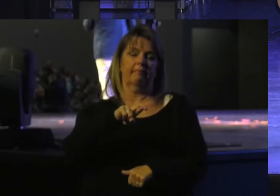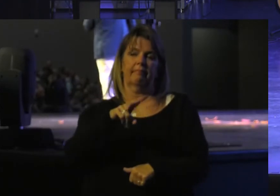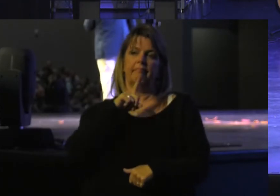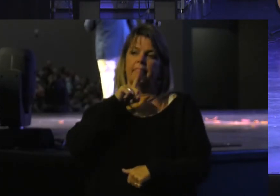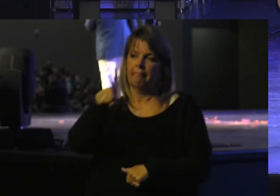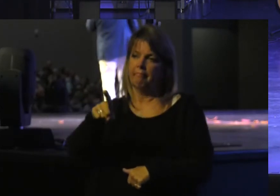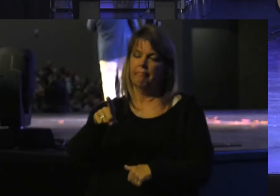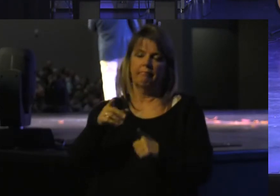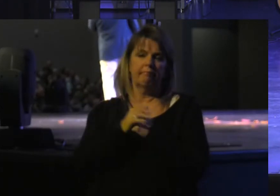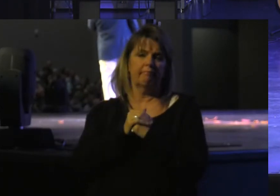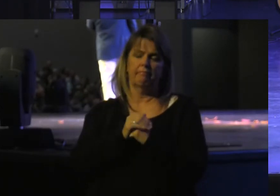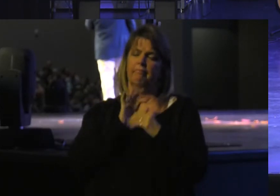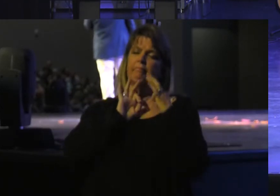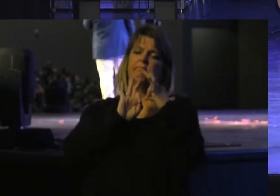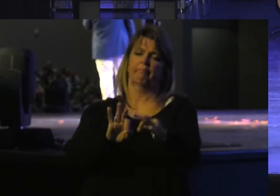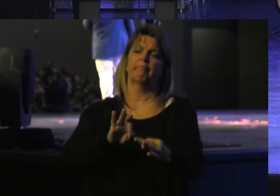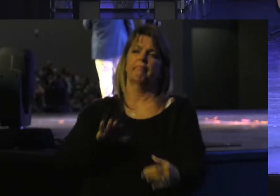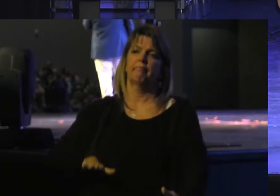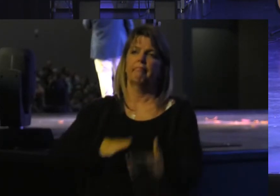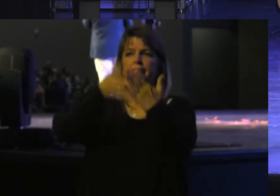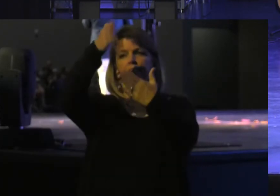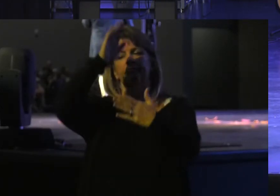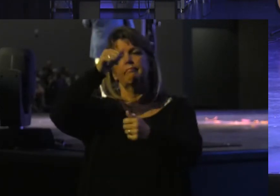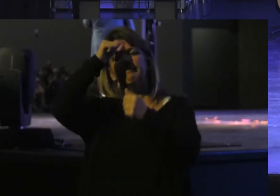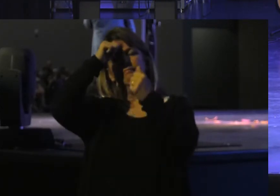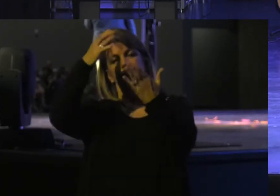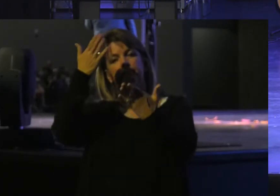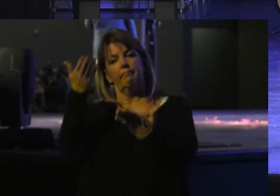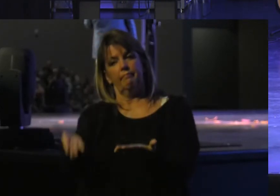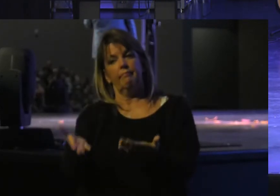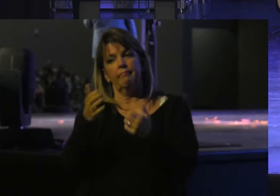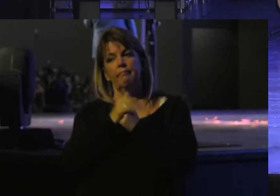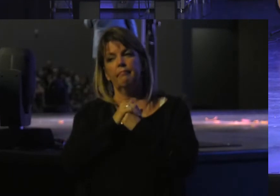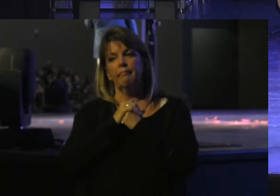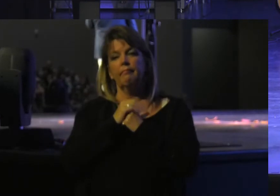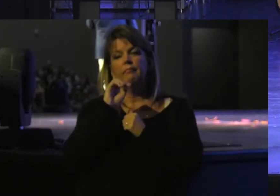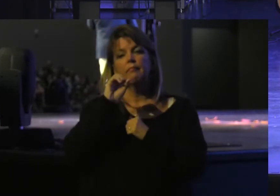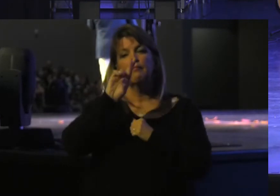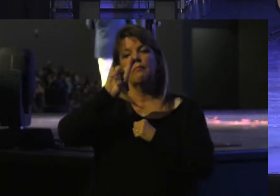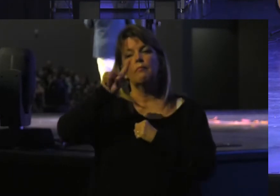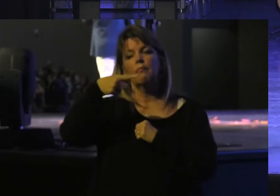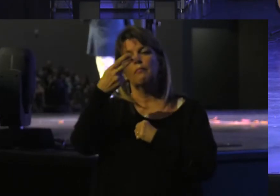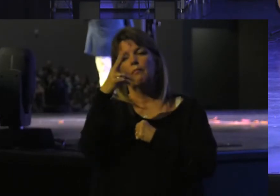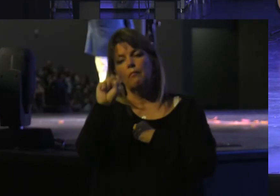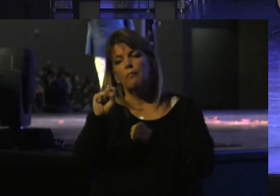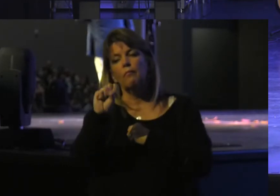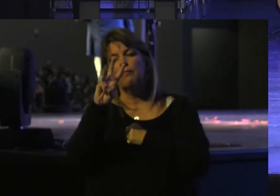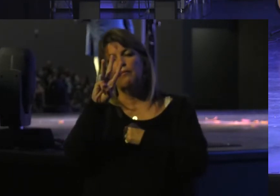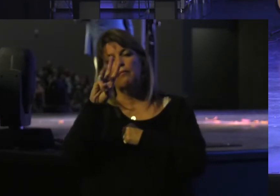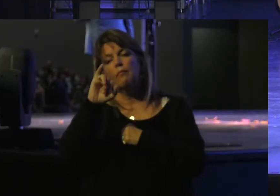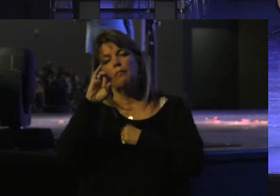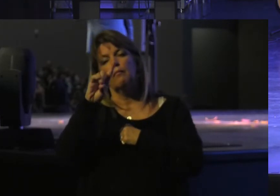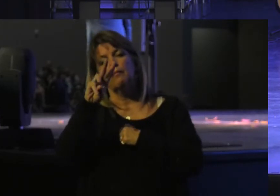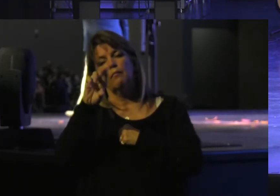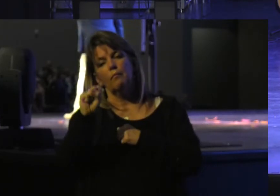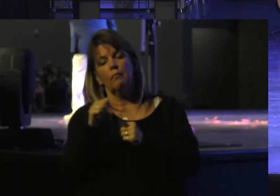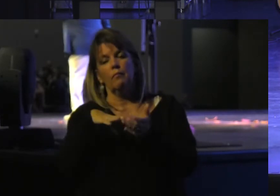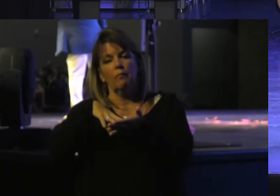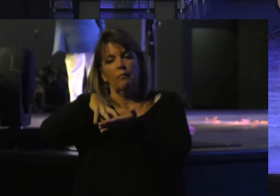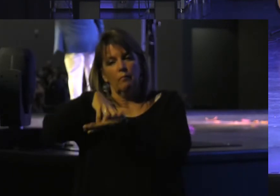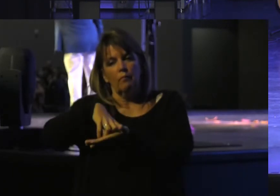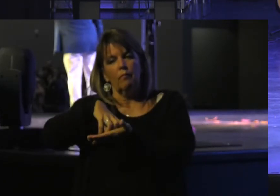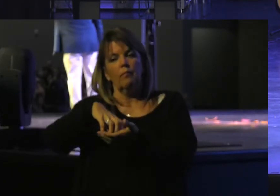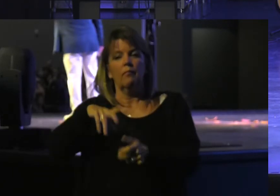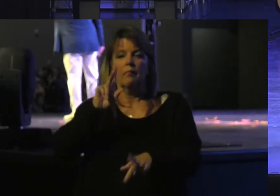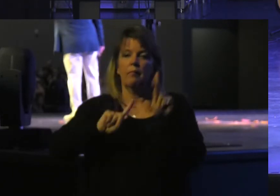pure And undefiled Before God The father Is this To visit Orphans And widows Notice Notice vulnerable Notice Those